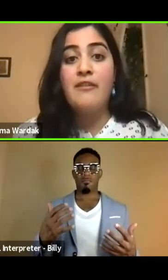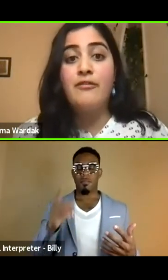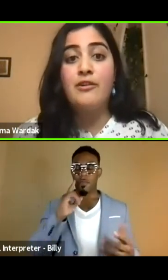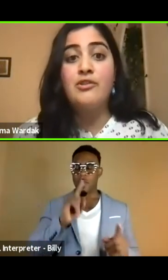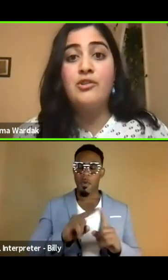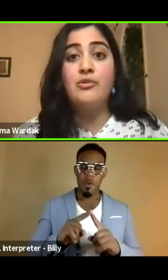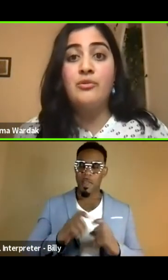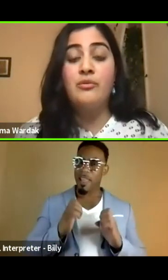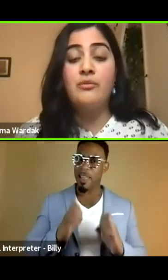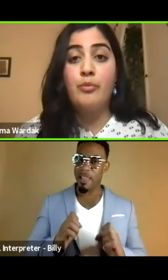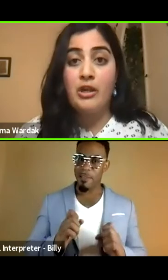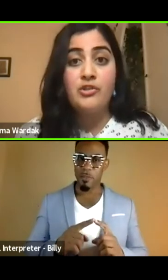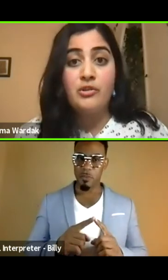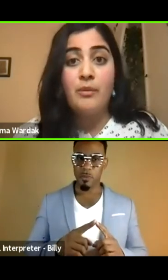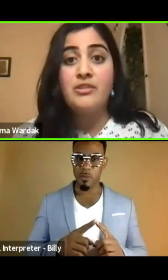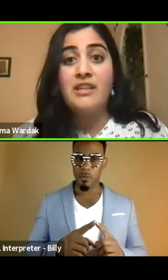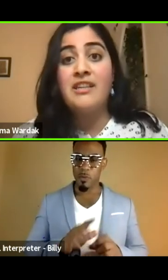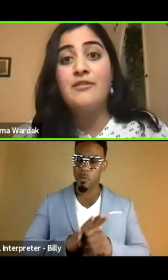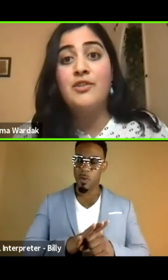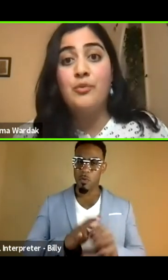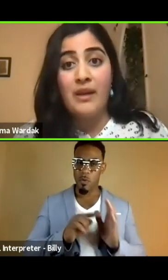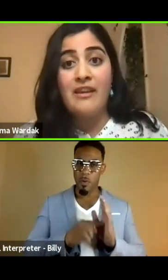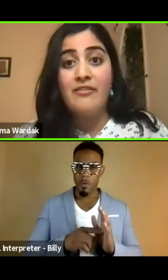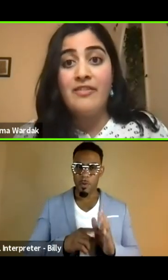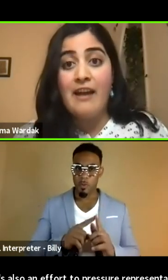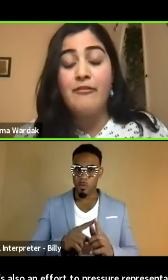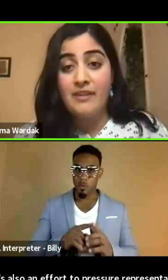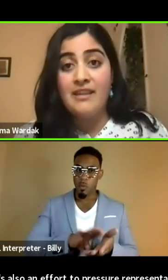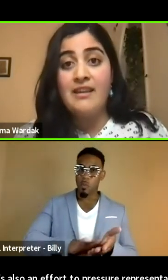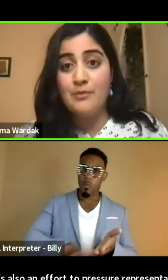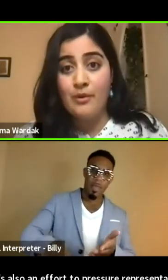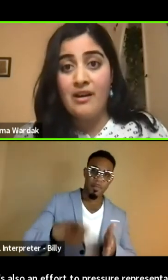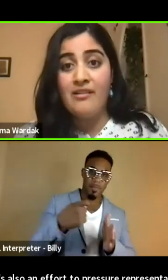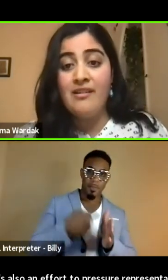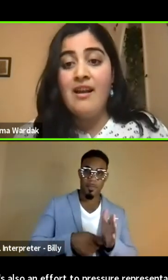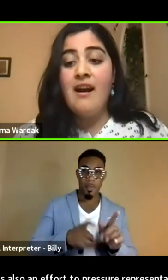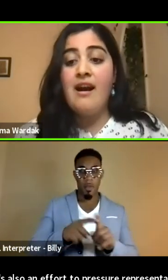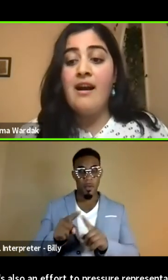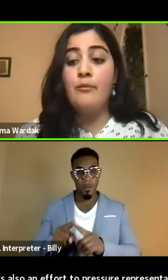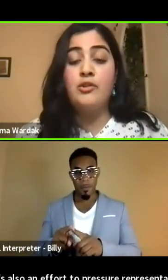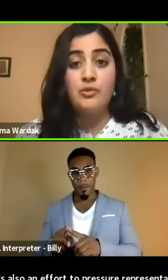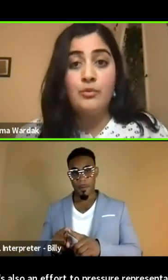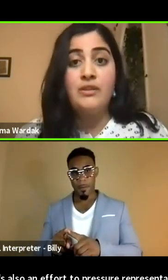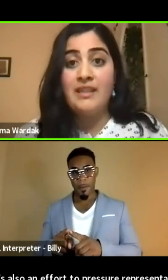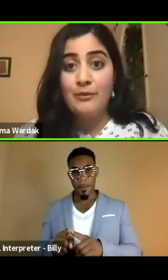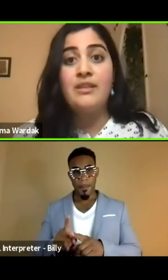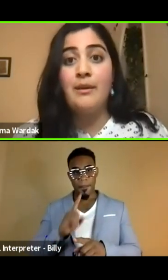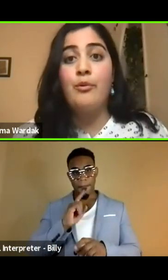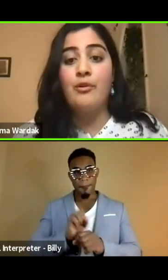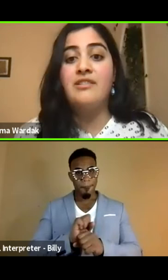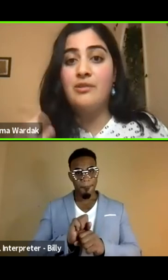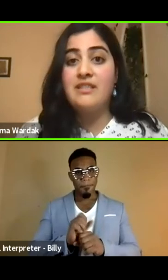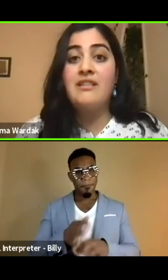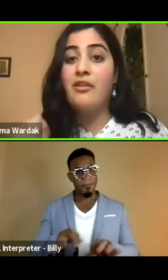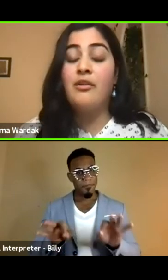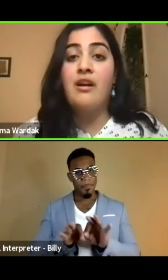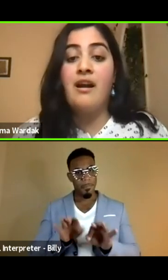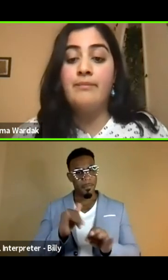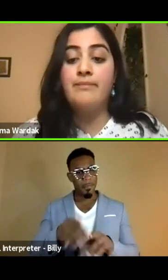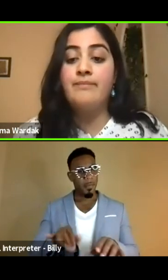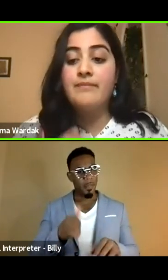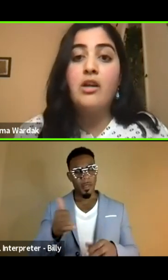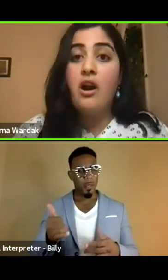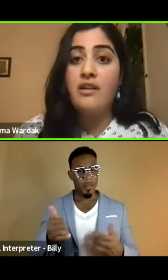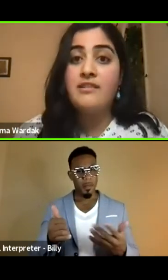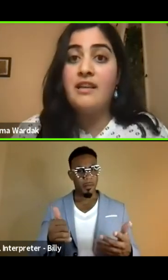also an effort to pressure representatives to waive that fee as well, um, which is really, really important. So that's another,